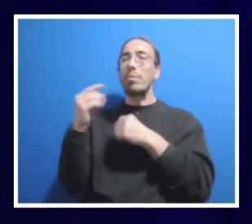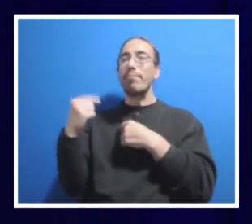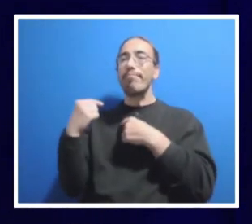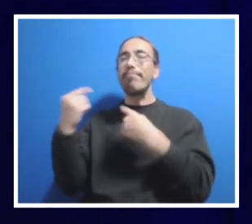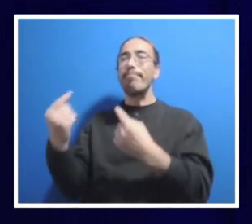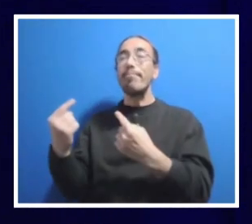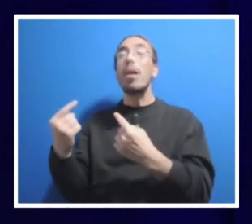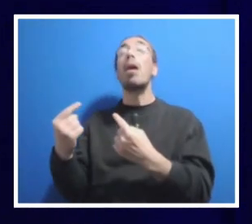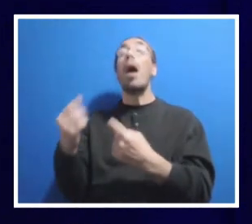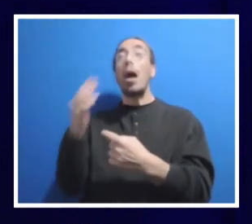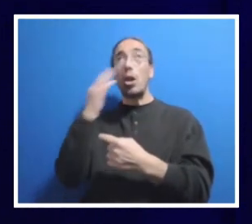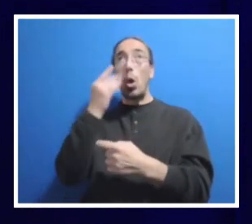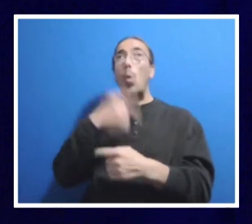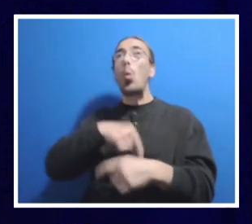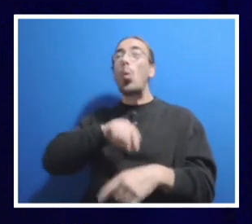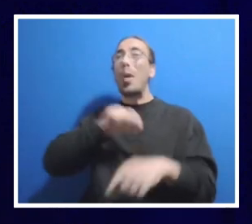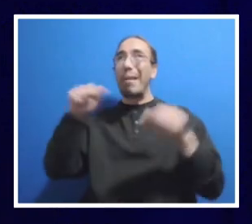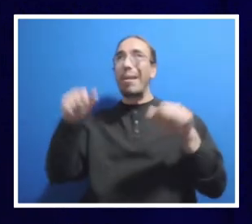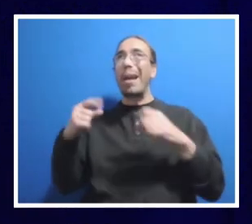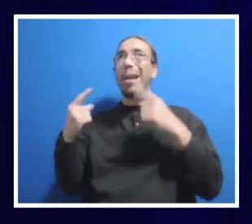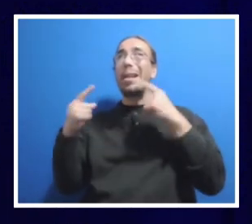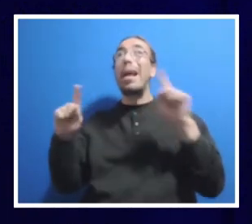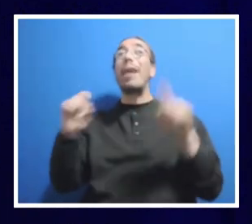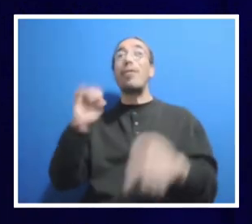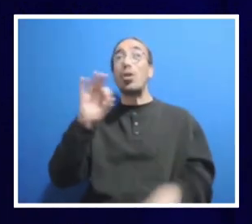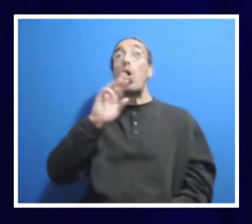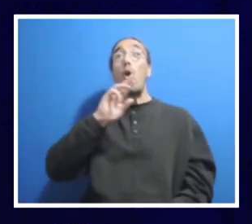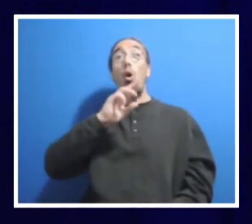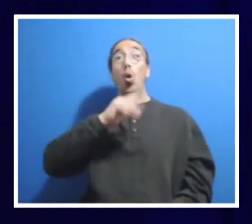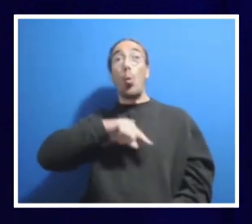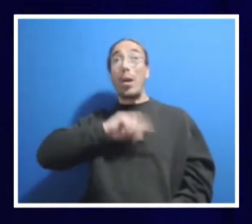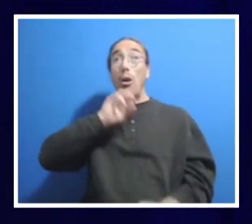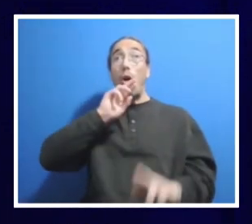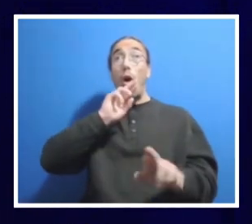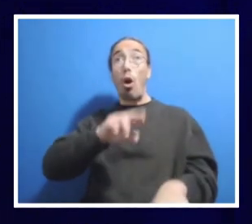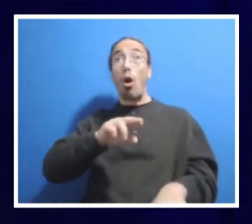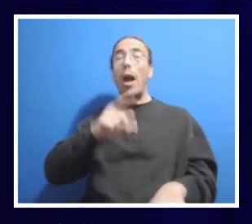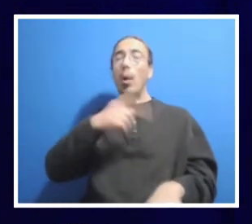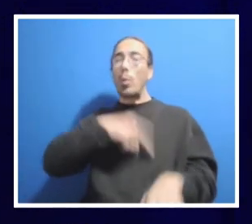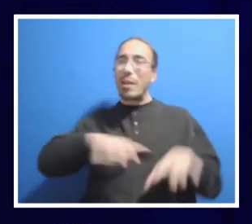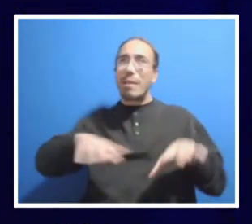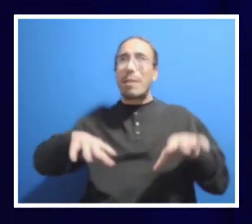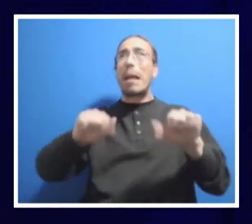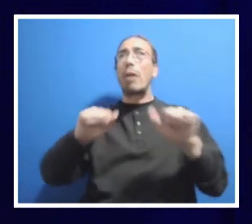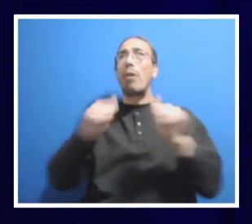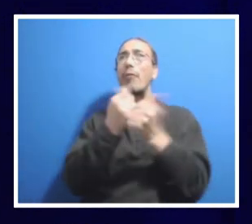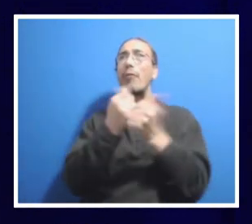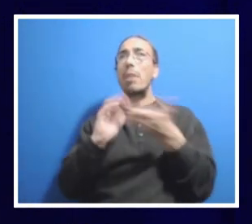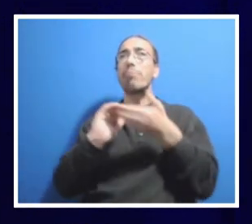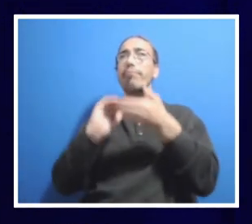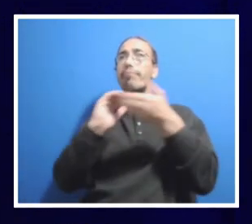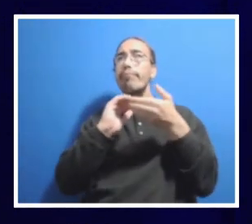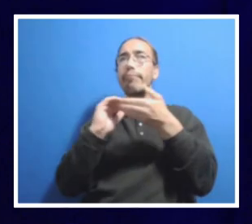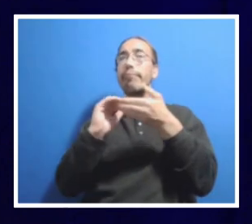do this as long as we know it's we are and we are tackling things together. With that, let me turn it over to Sarah.